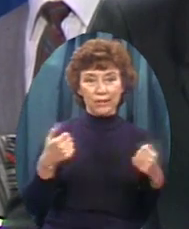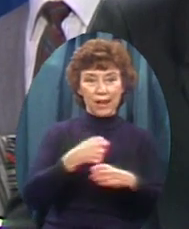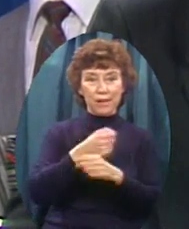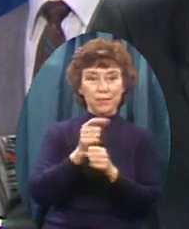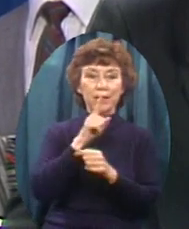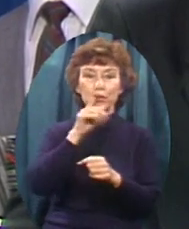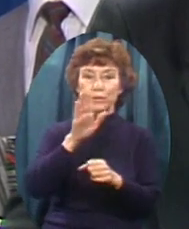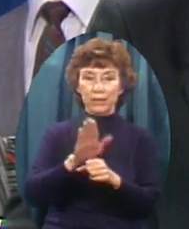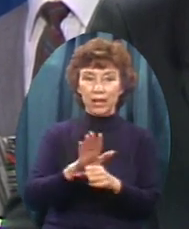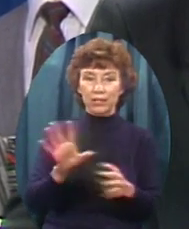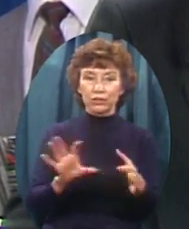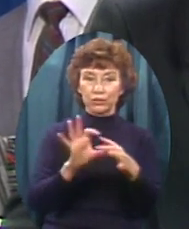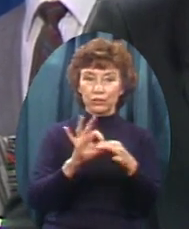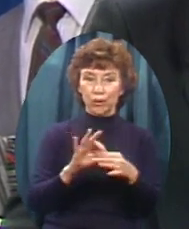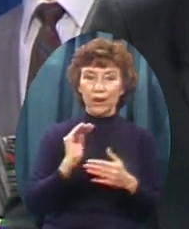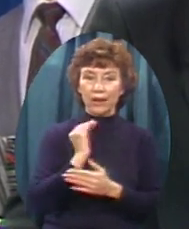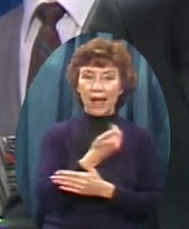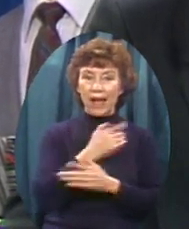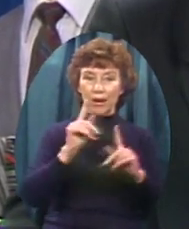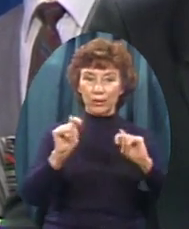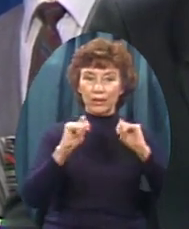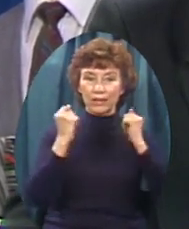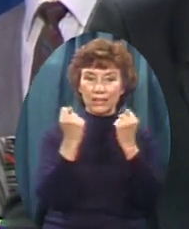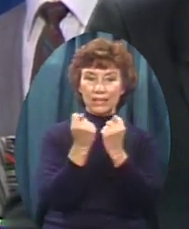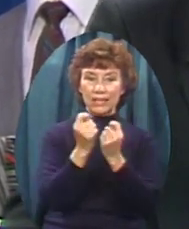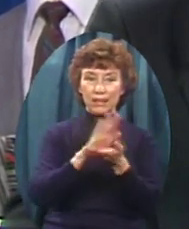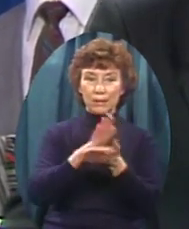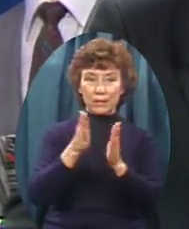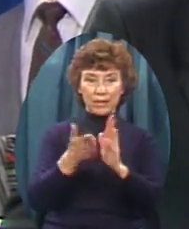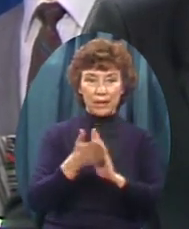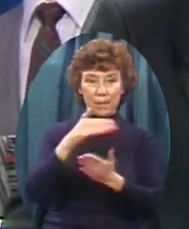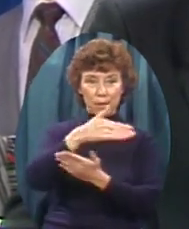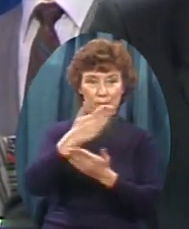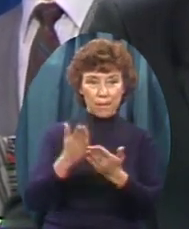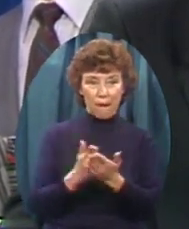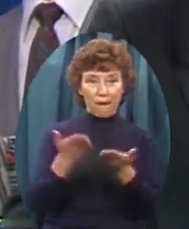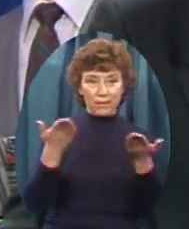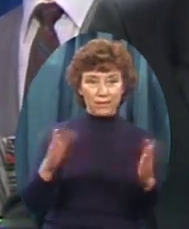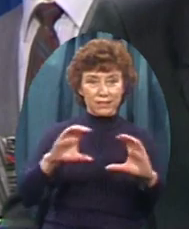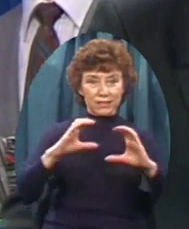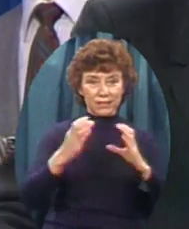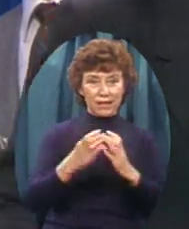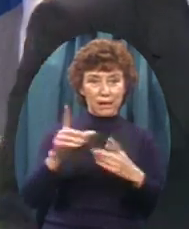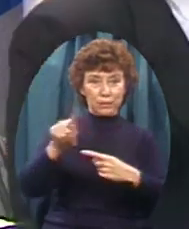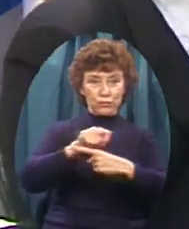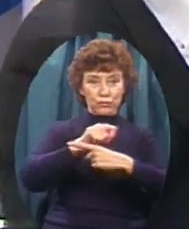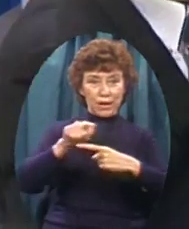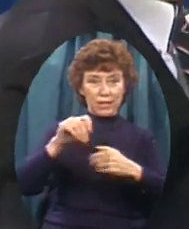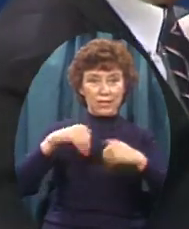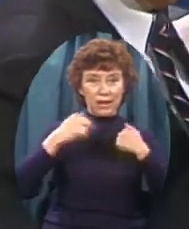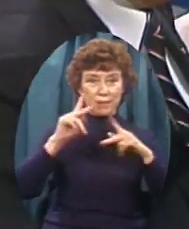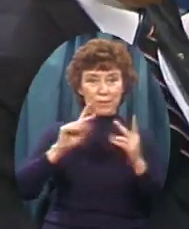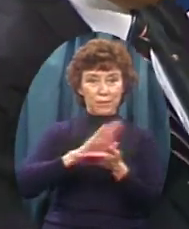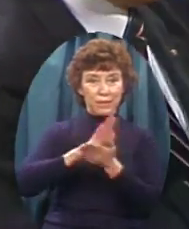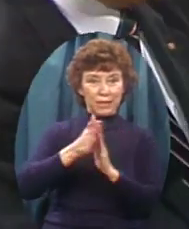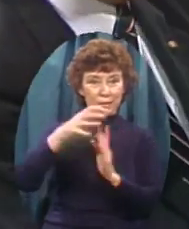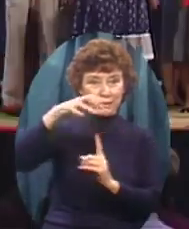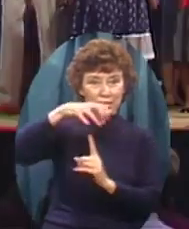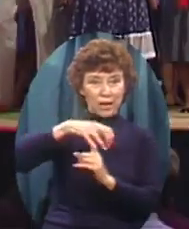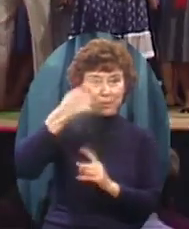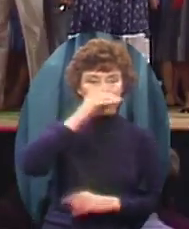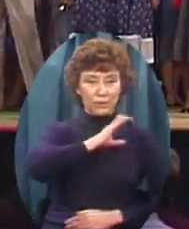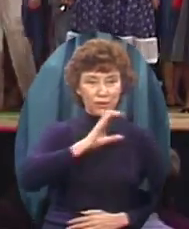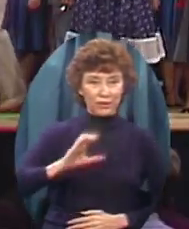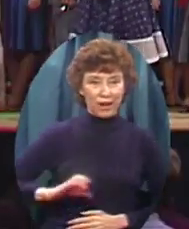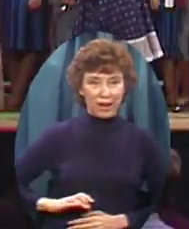pledge Join the team And become a part Of the scholarship club Training young champions For Christ Thank you young people We appreciate